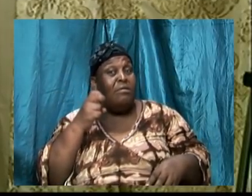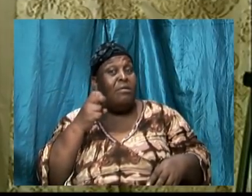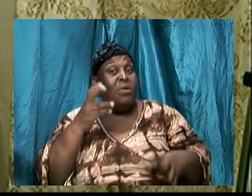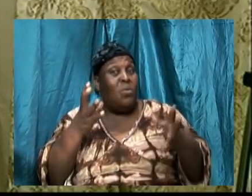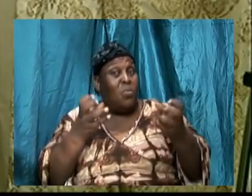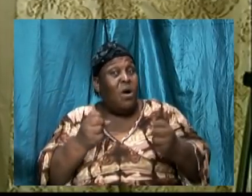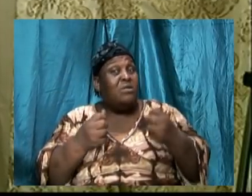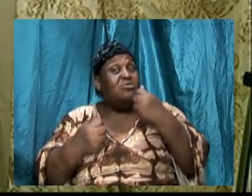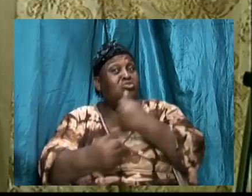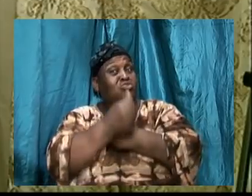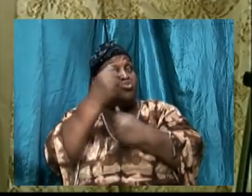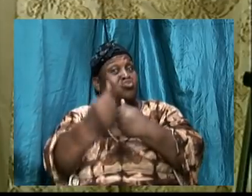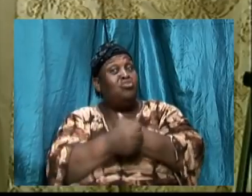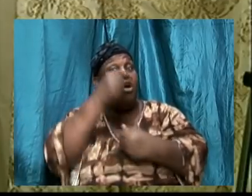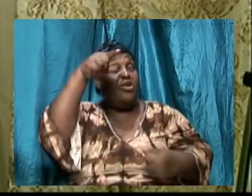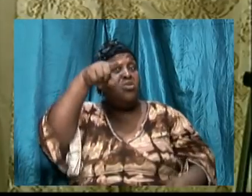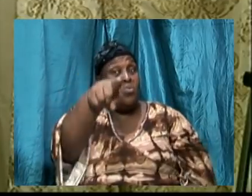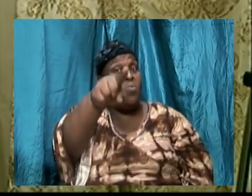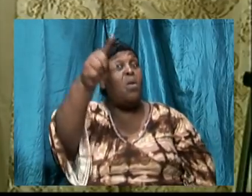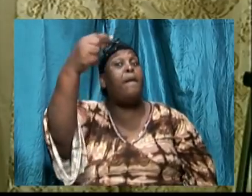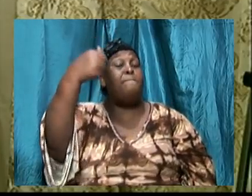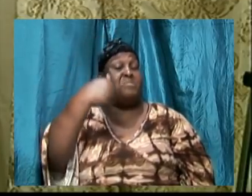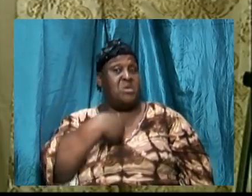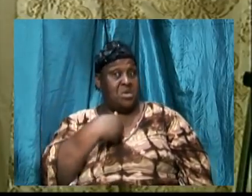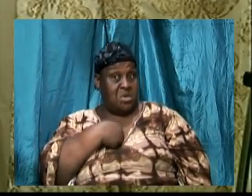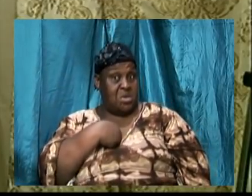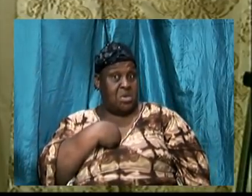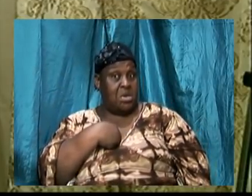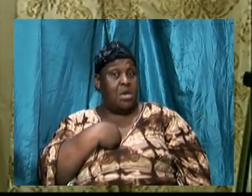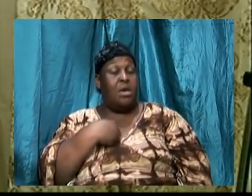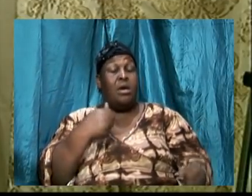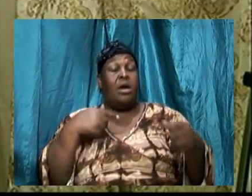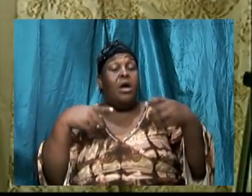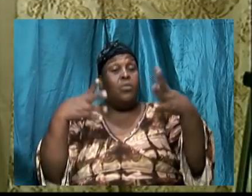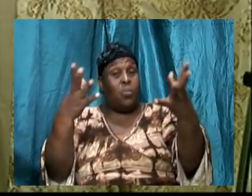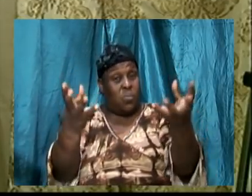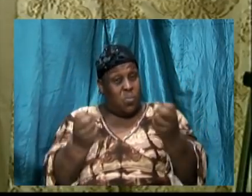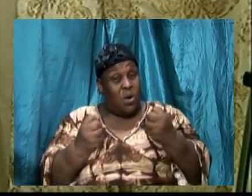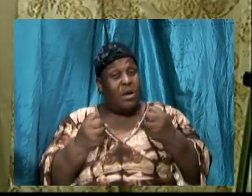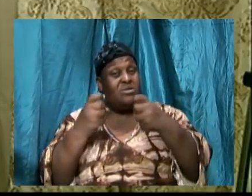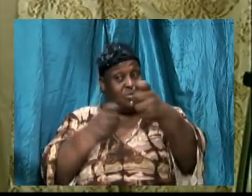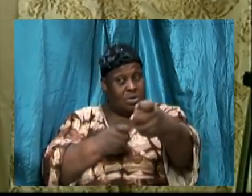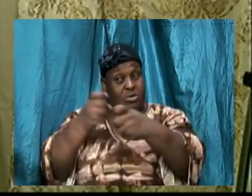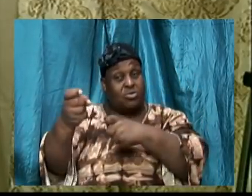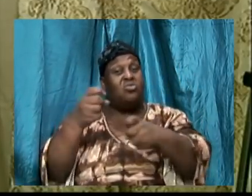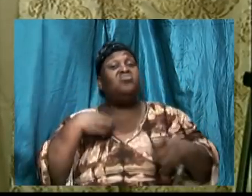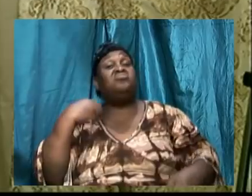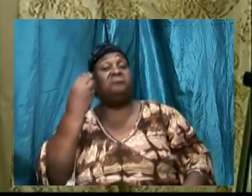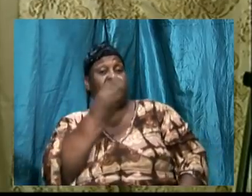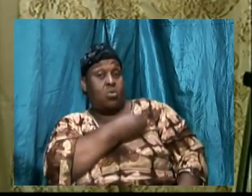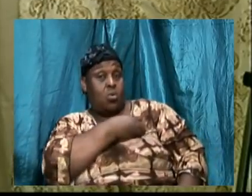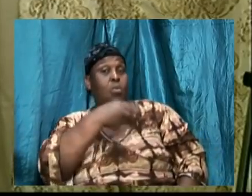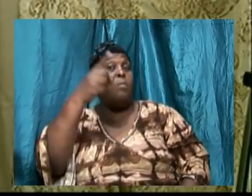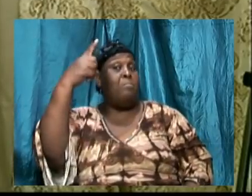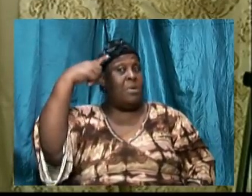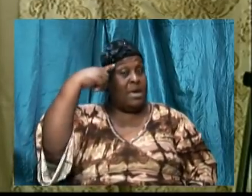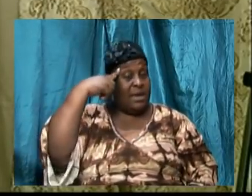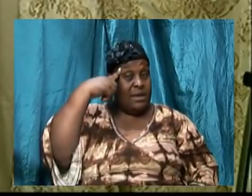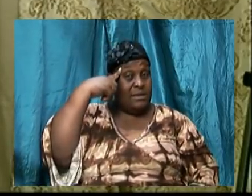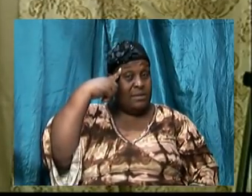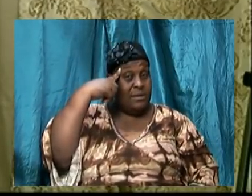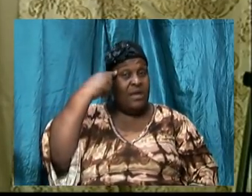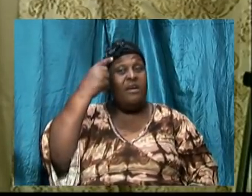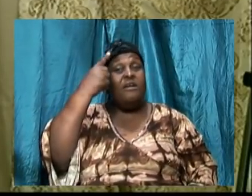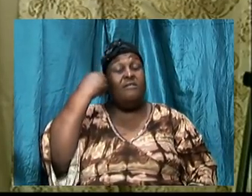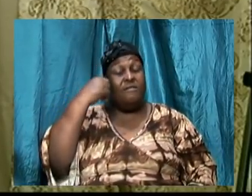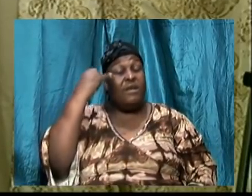he's coming to captivate and to control our minds. Because if he has that, and we are going to be digging